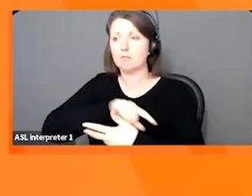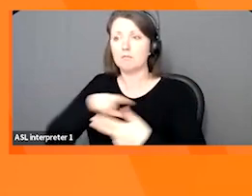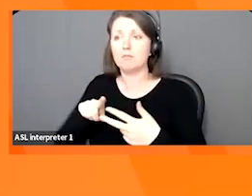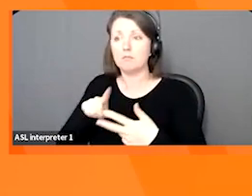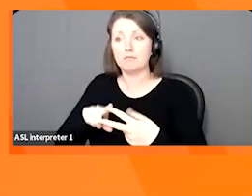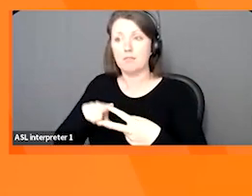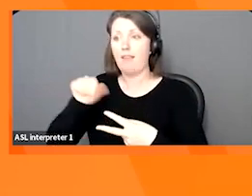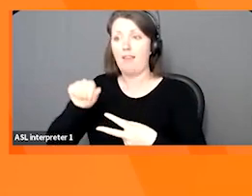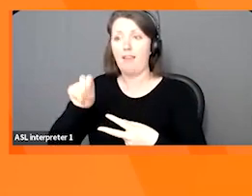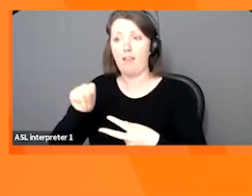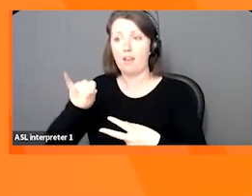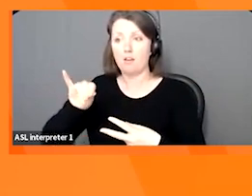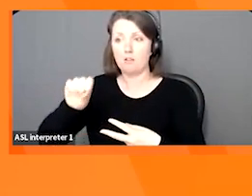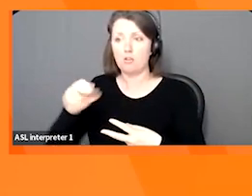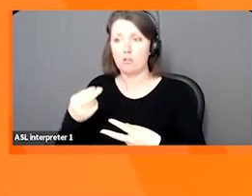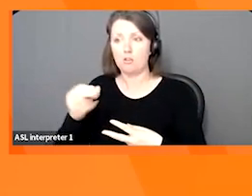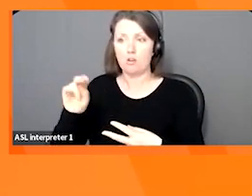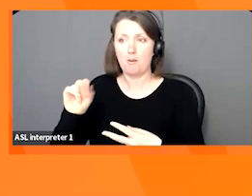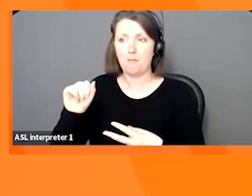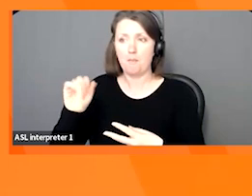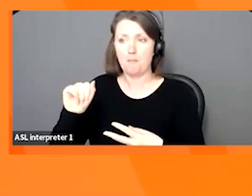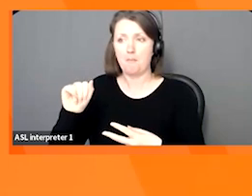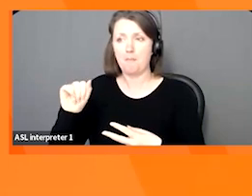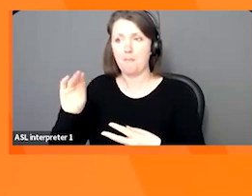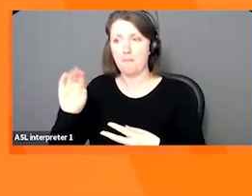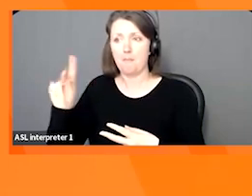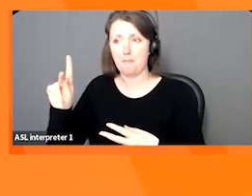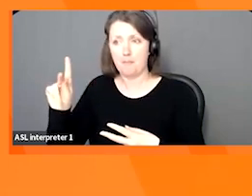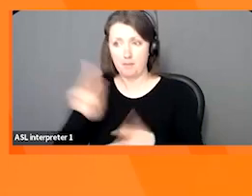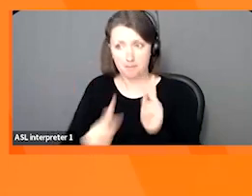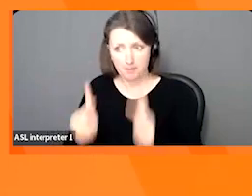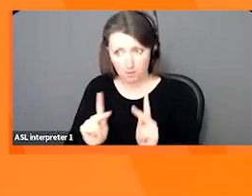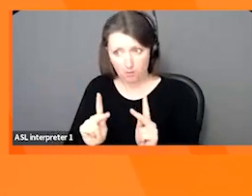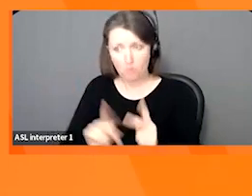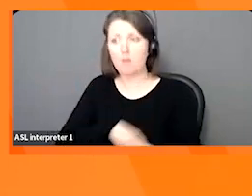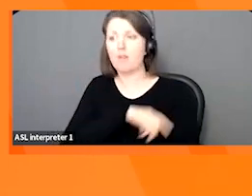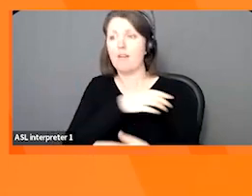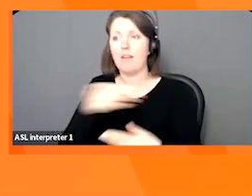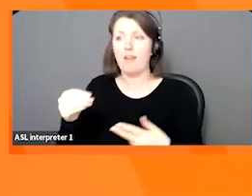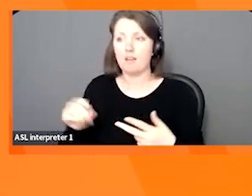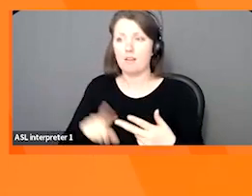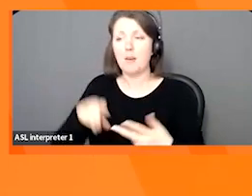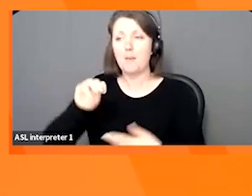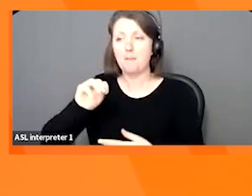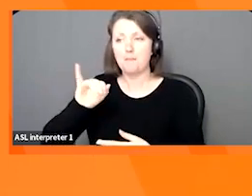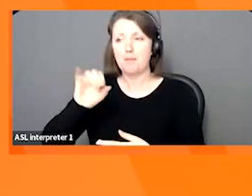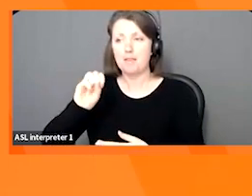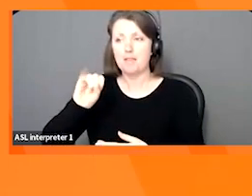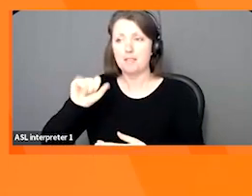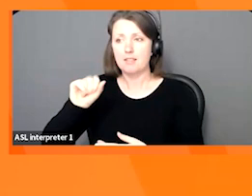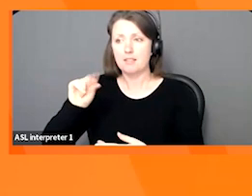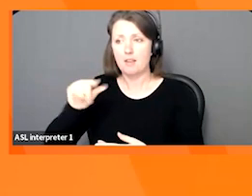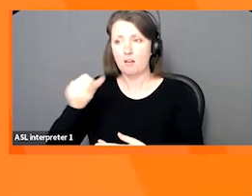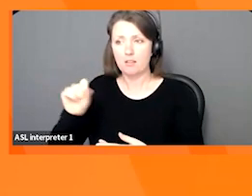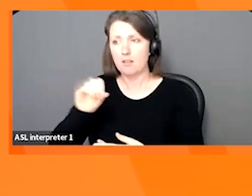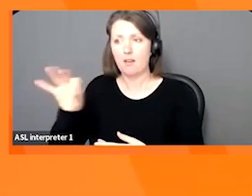whose traditional territory we are meeting on. Today's webinar is called Barcodes and Beyond, helping startups get their